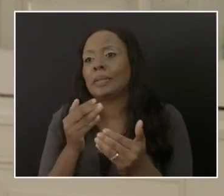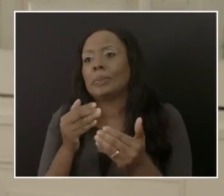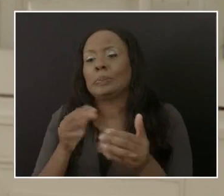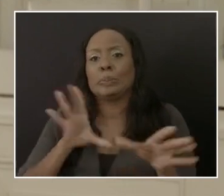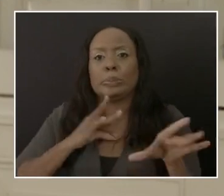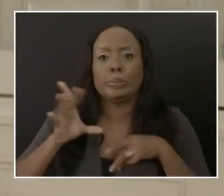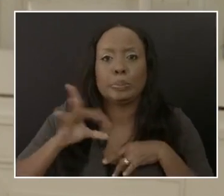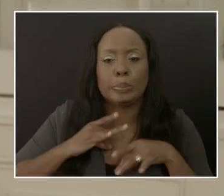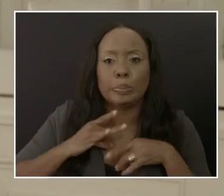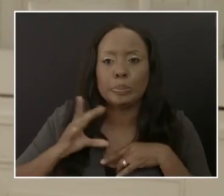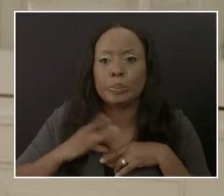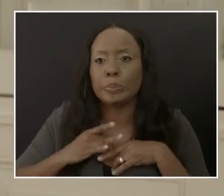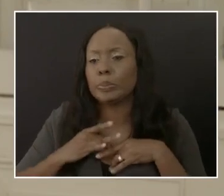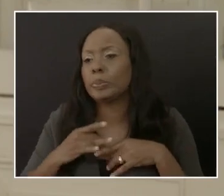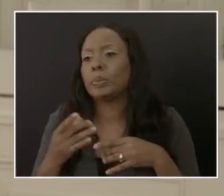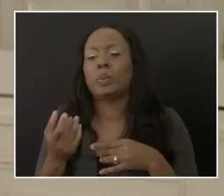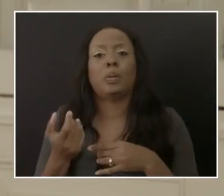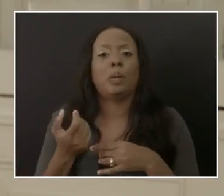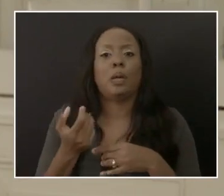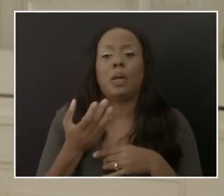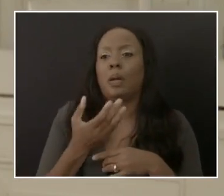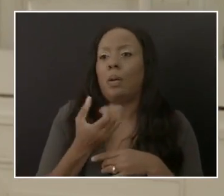efficacies of vaccines.